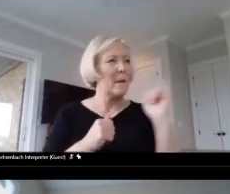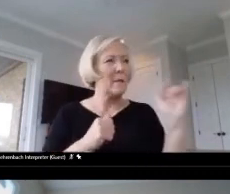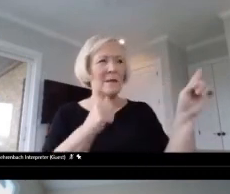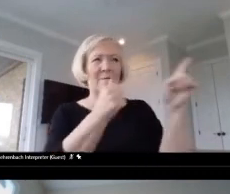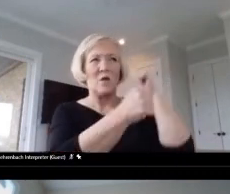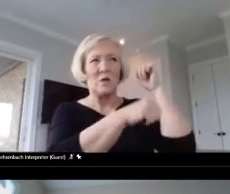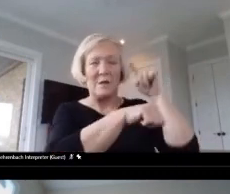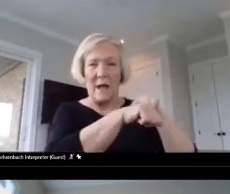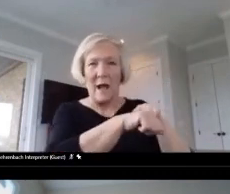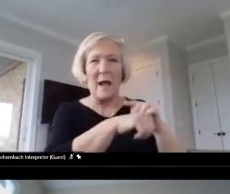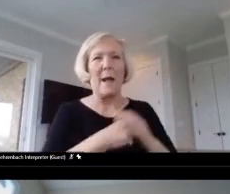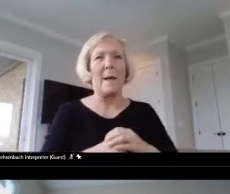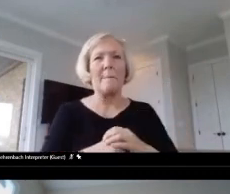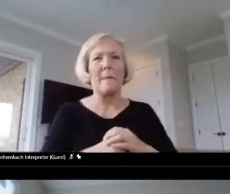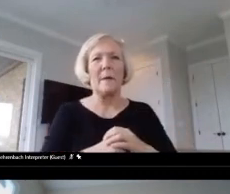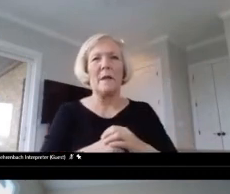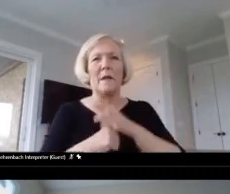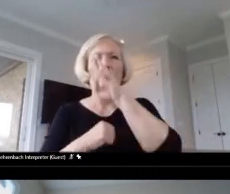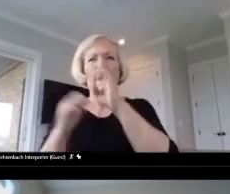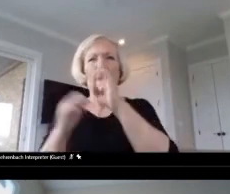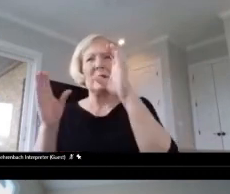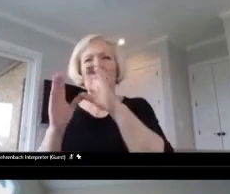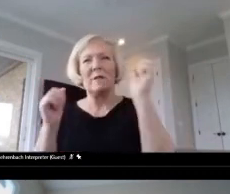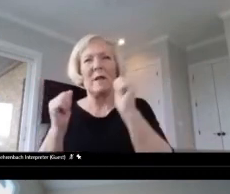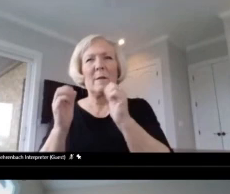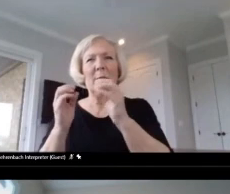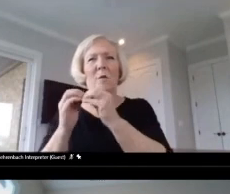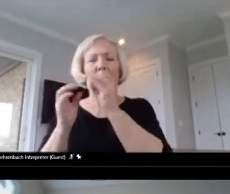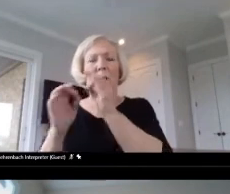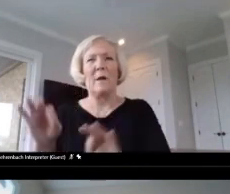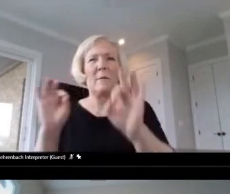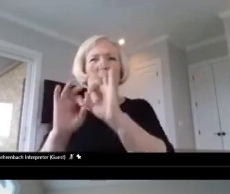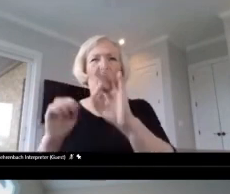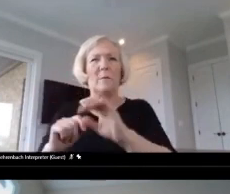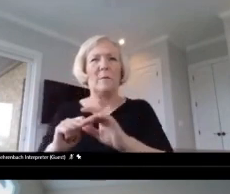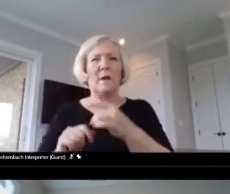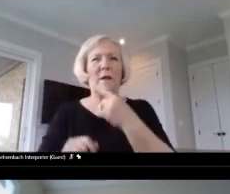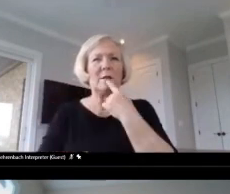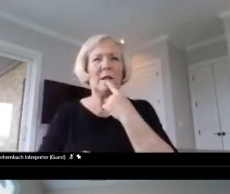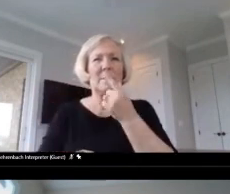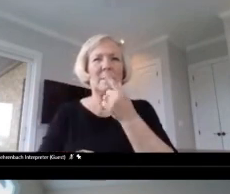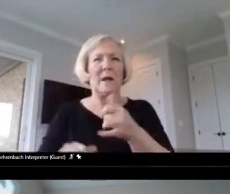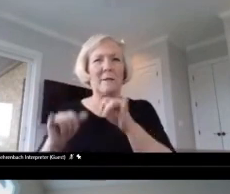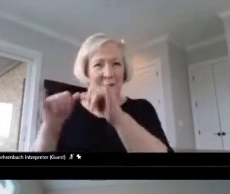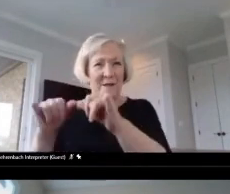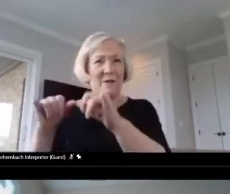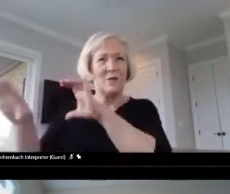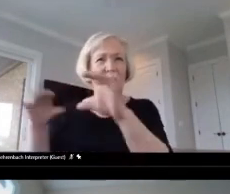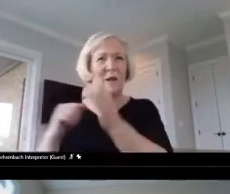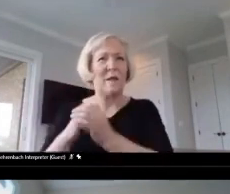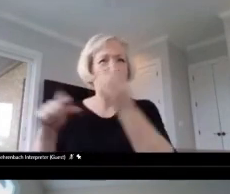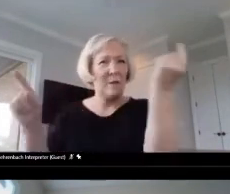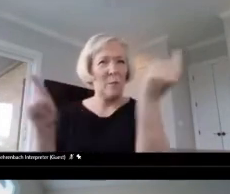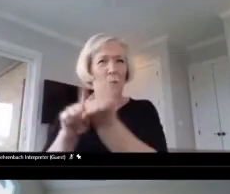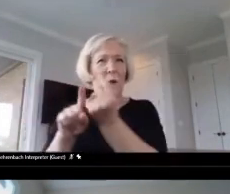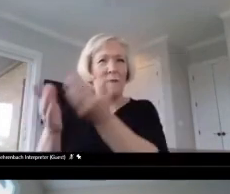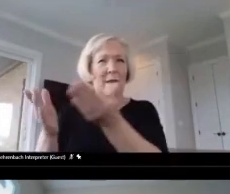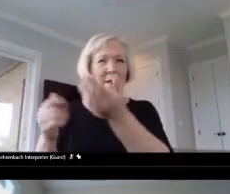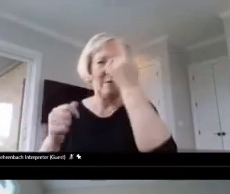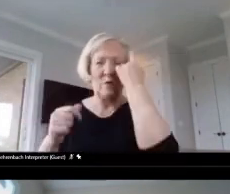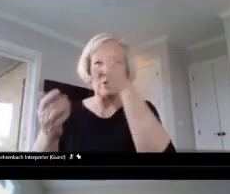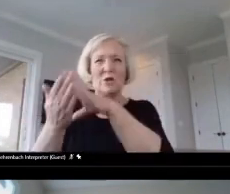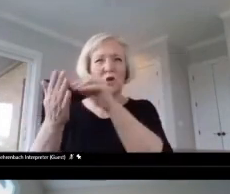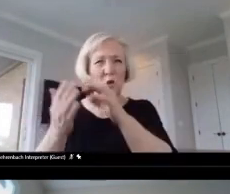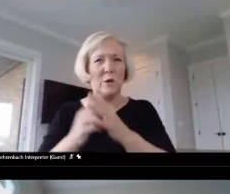the recertification, I think, was more important because I was like, oh, my God, am I still doing the right things for students